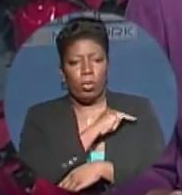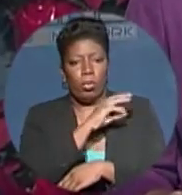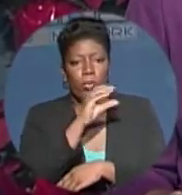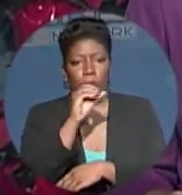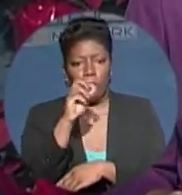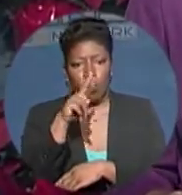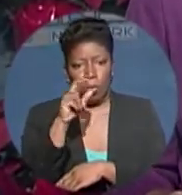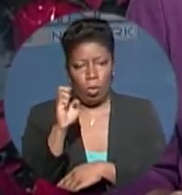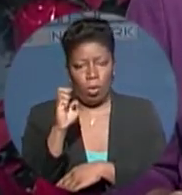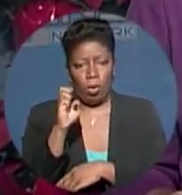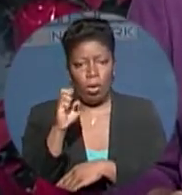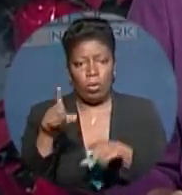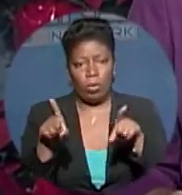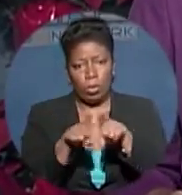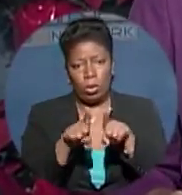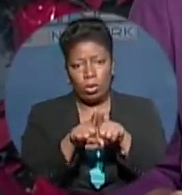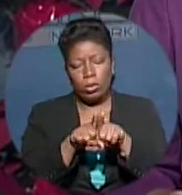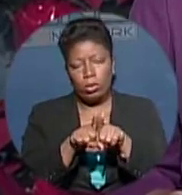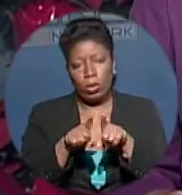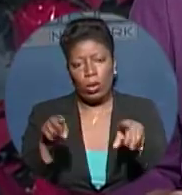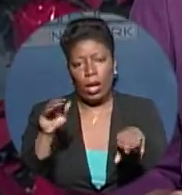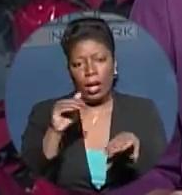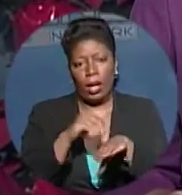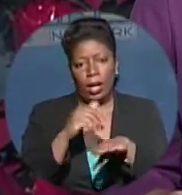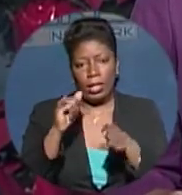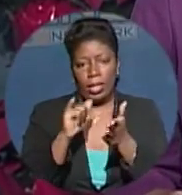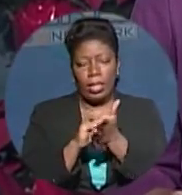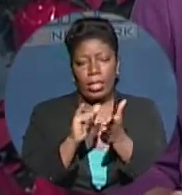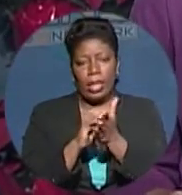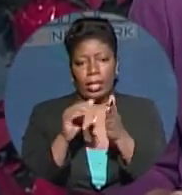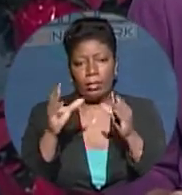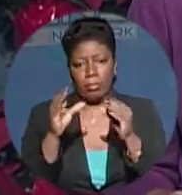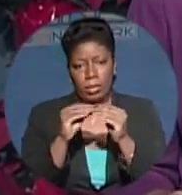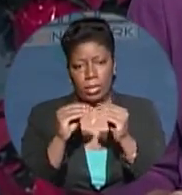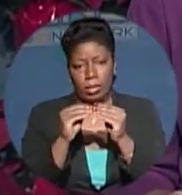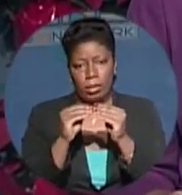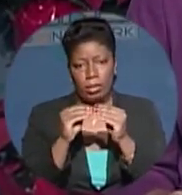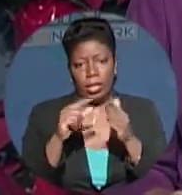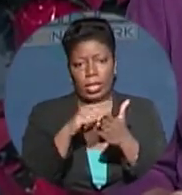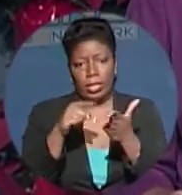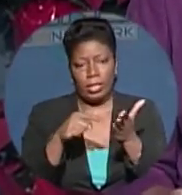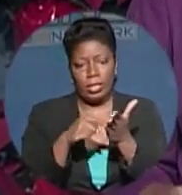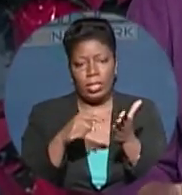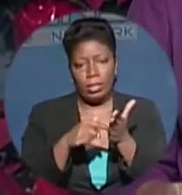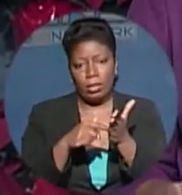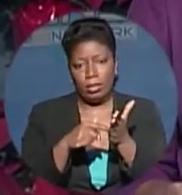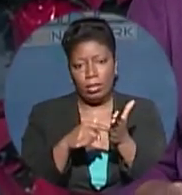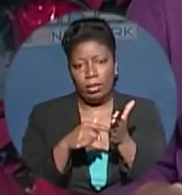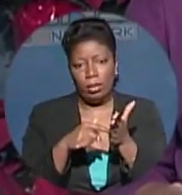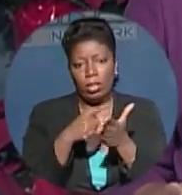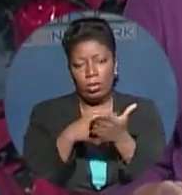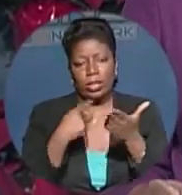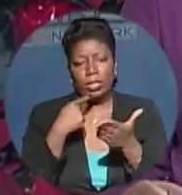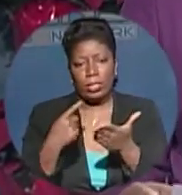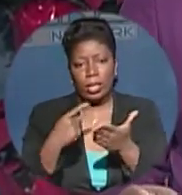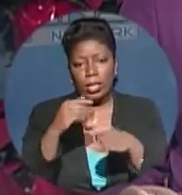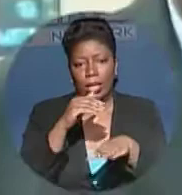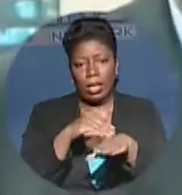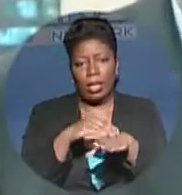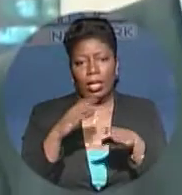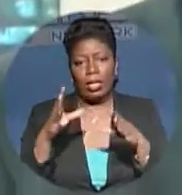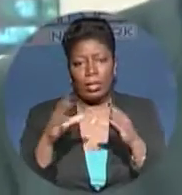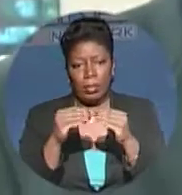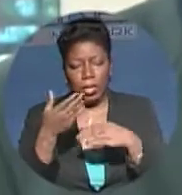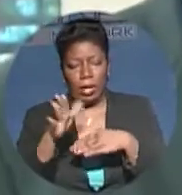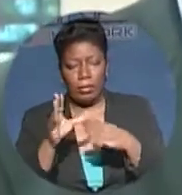special meeting yesterday afternoon in Grand Bahama. This is his take on what transpired between the Prime Minister and Mr. Russell. I